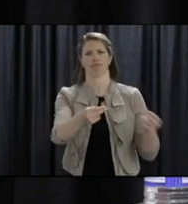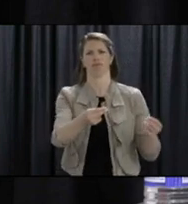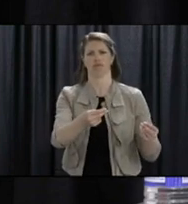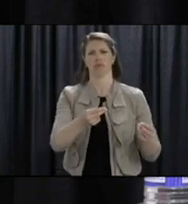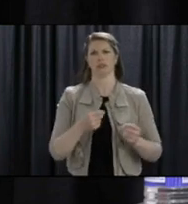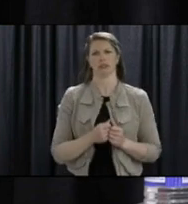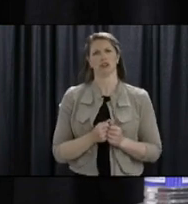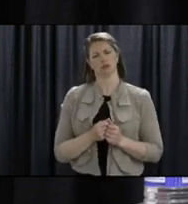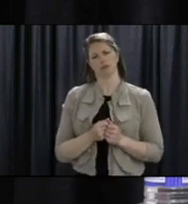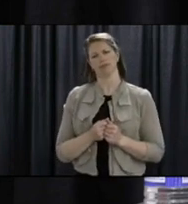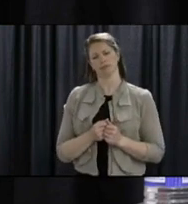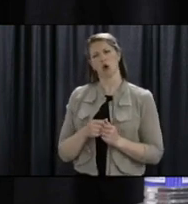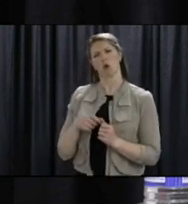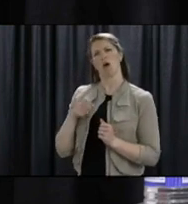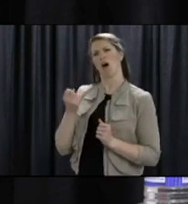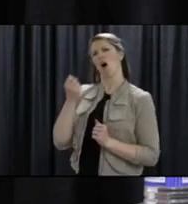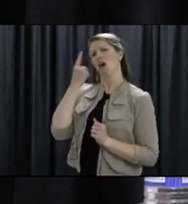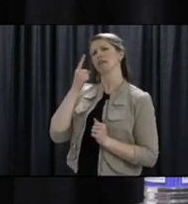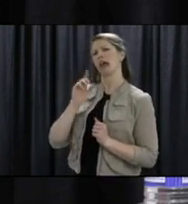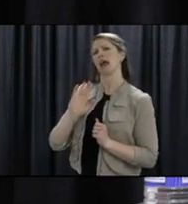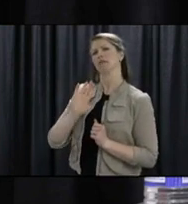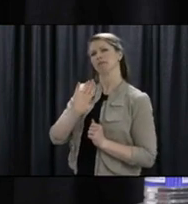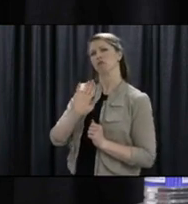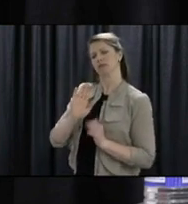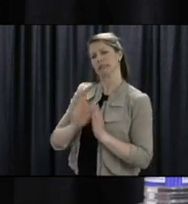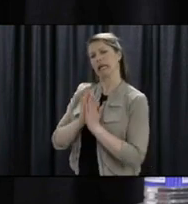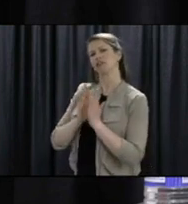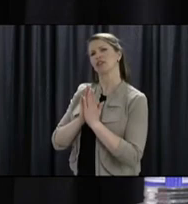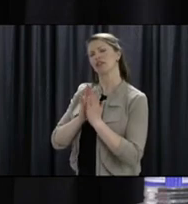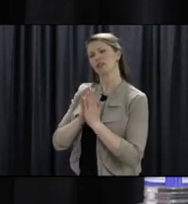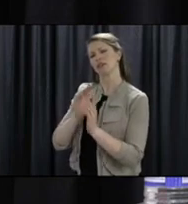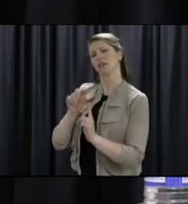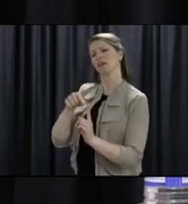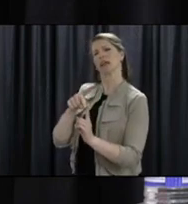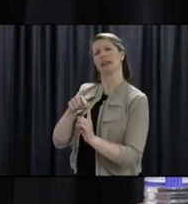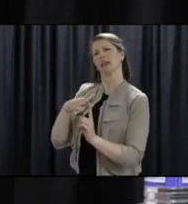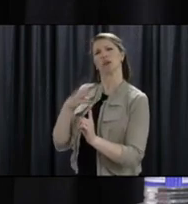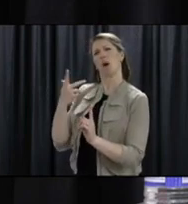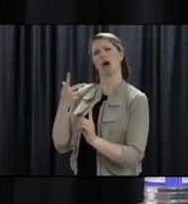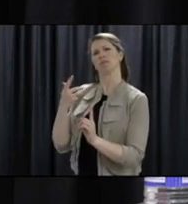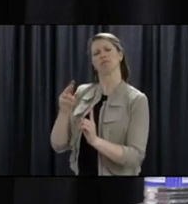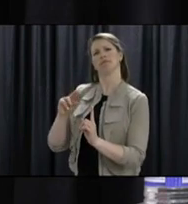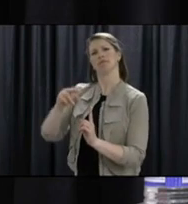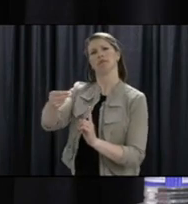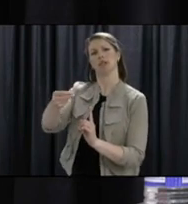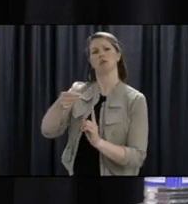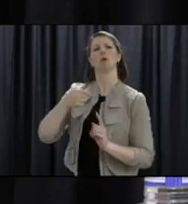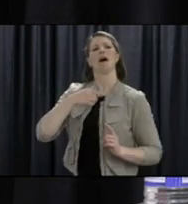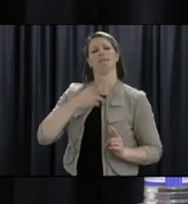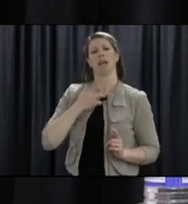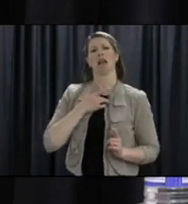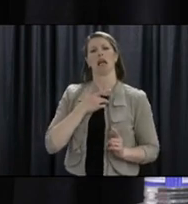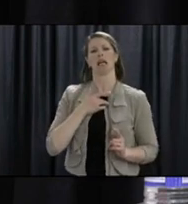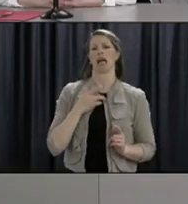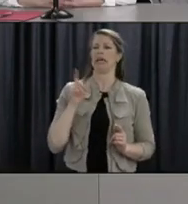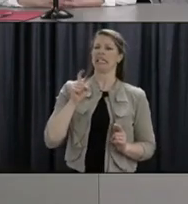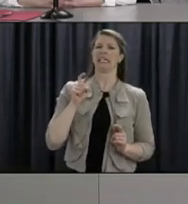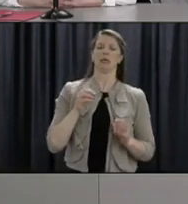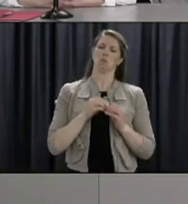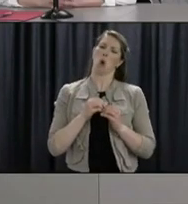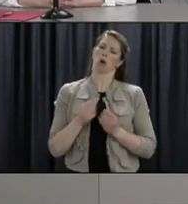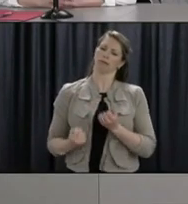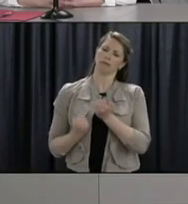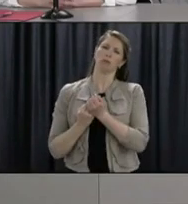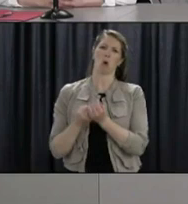I think we have to strike a balance here for these workers. Thank you.